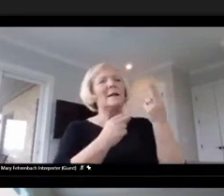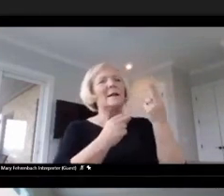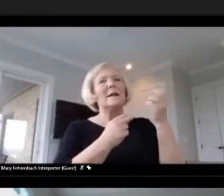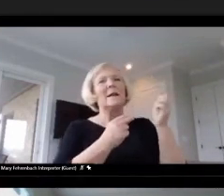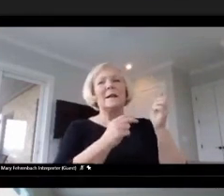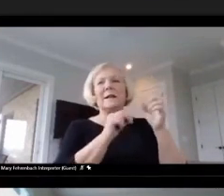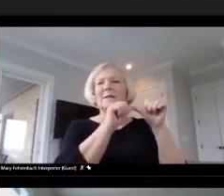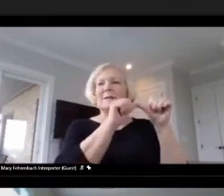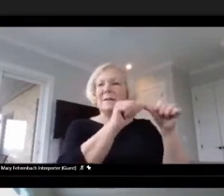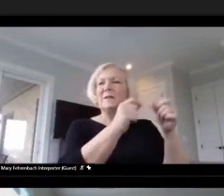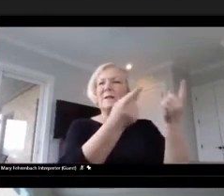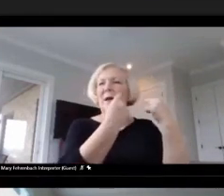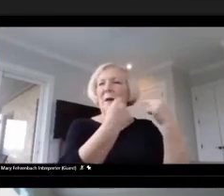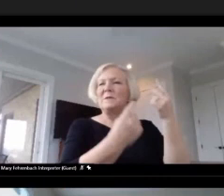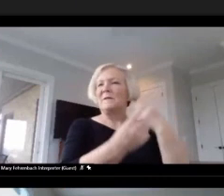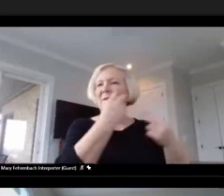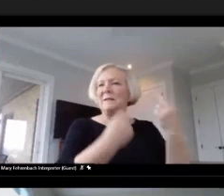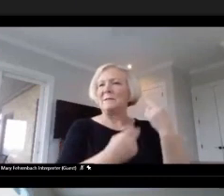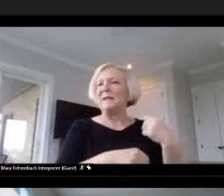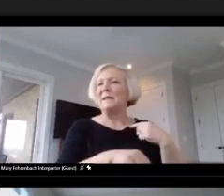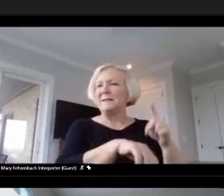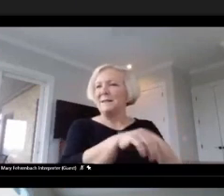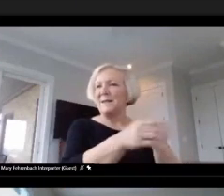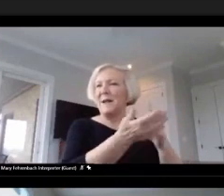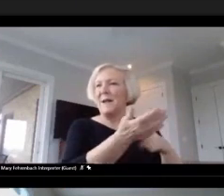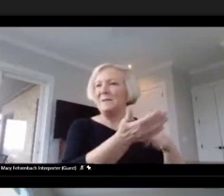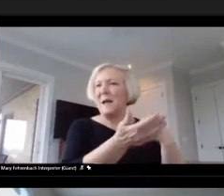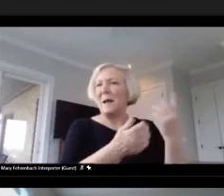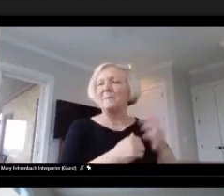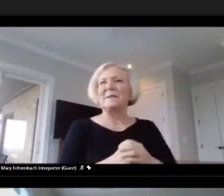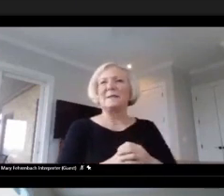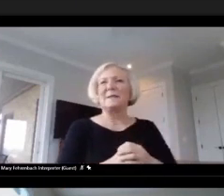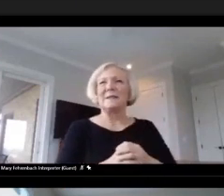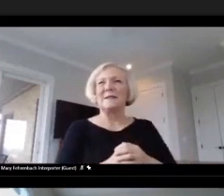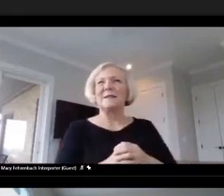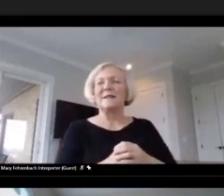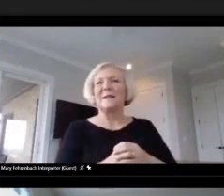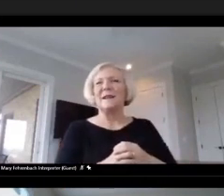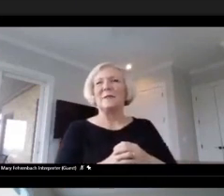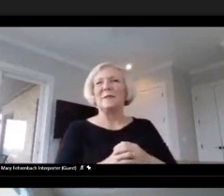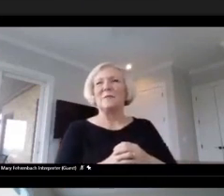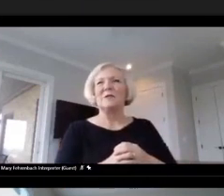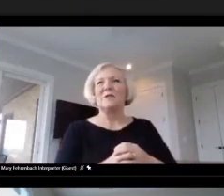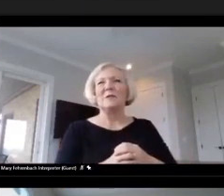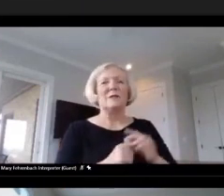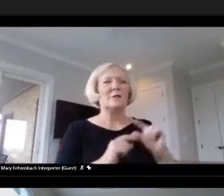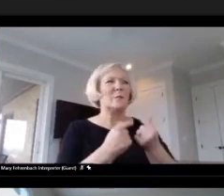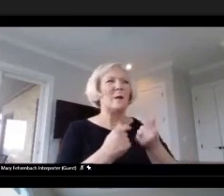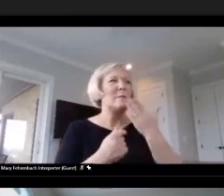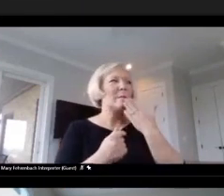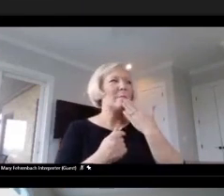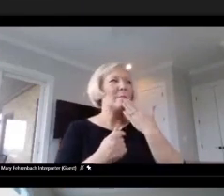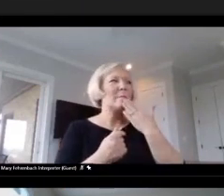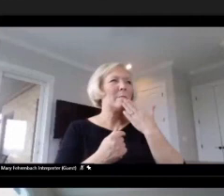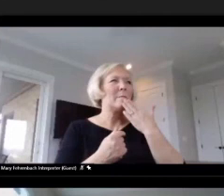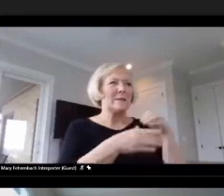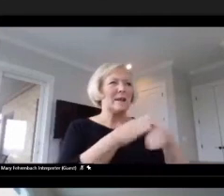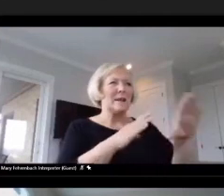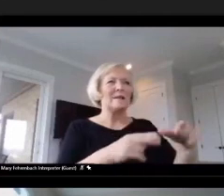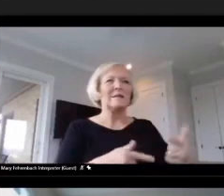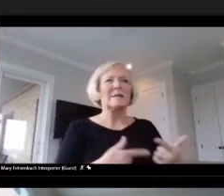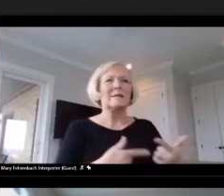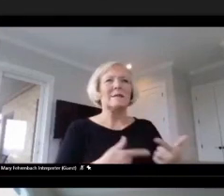sometimes, you know, it was just a series of bad events and horrible things in his life that had